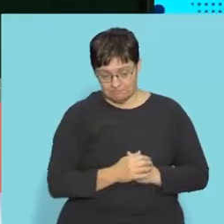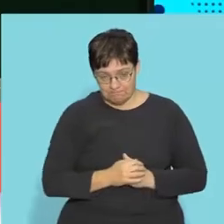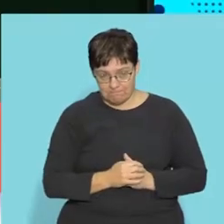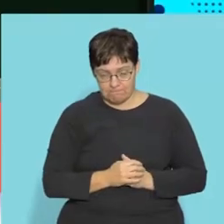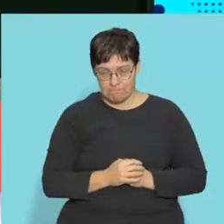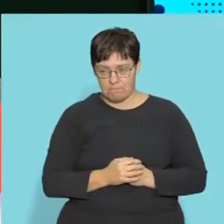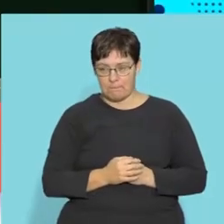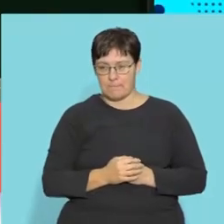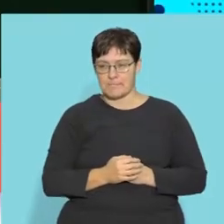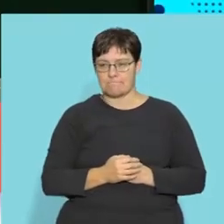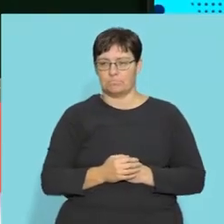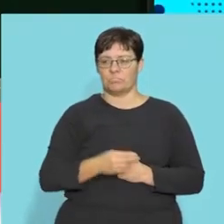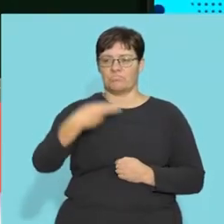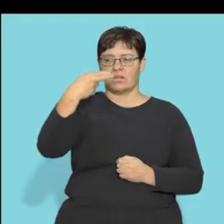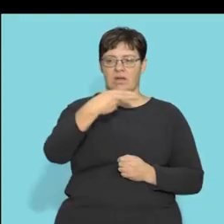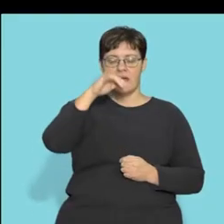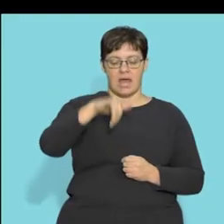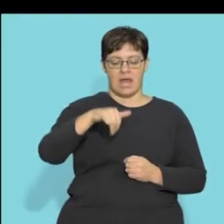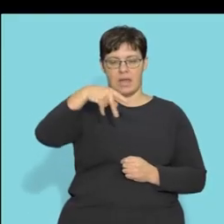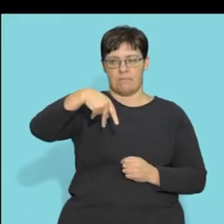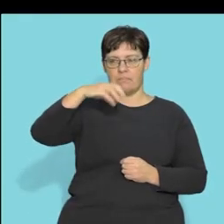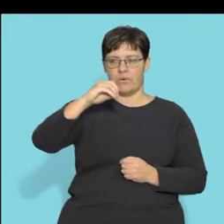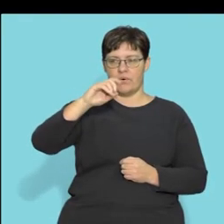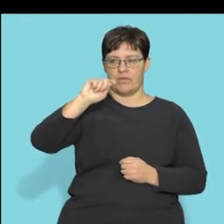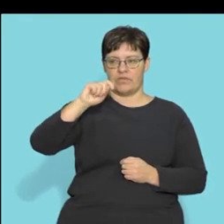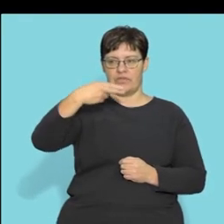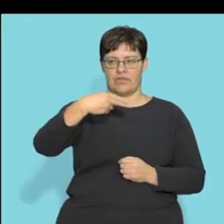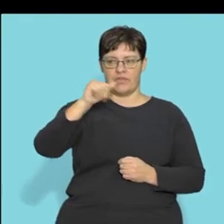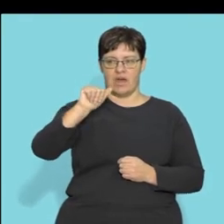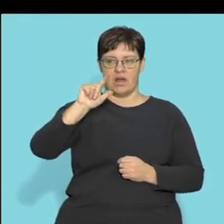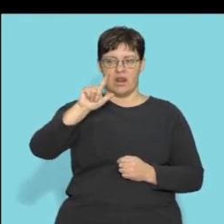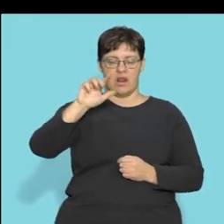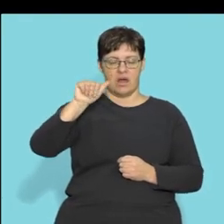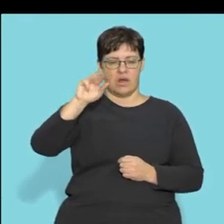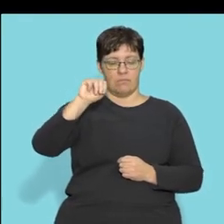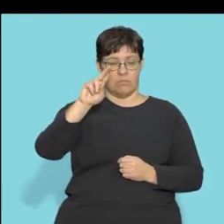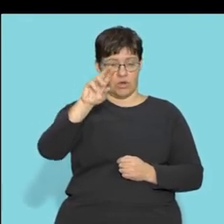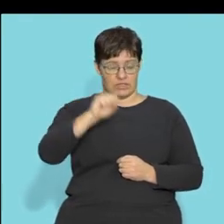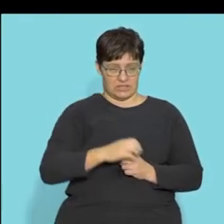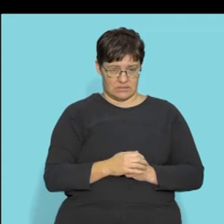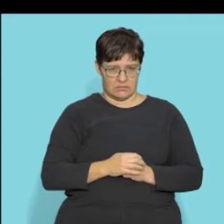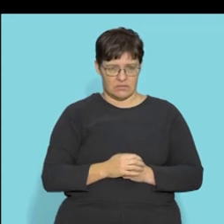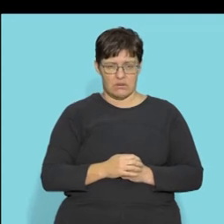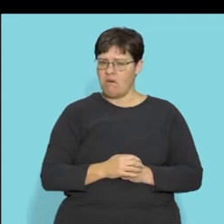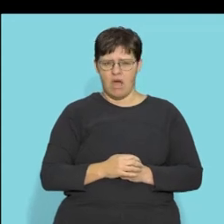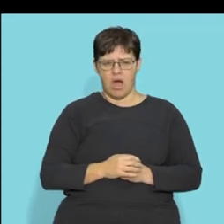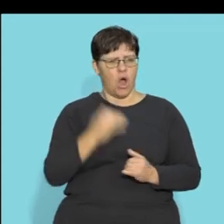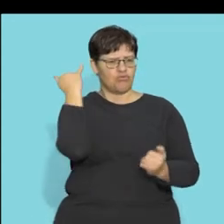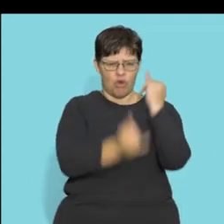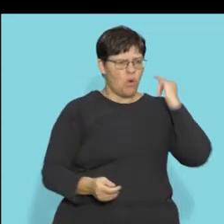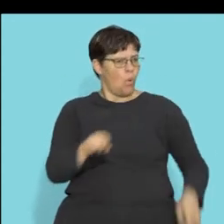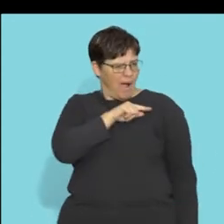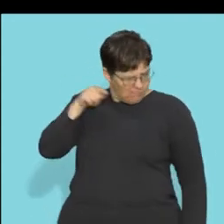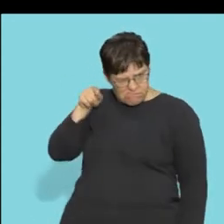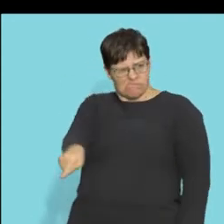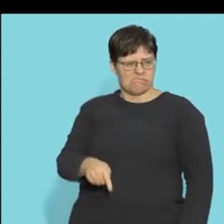and you react accordingly next the hypothalamus now this one is the one